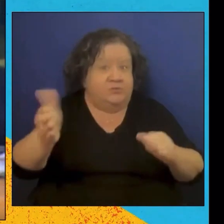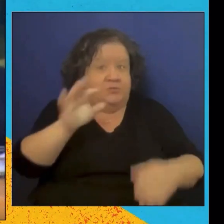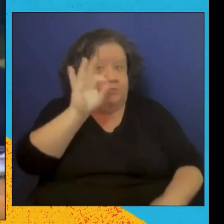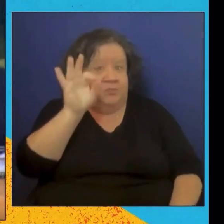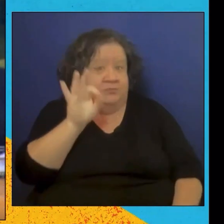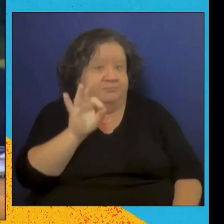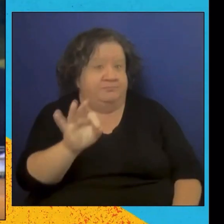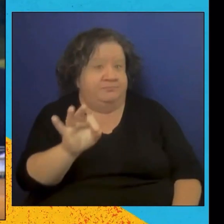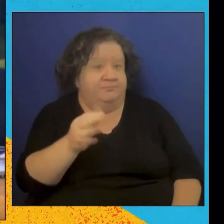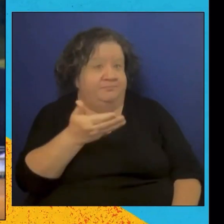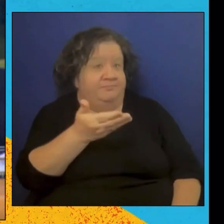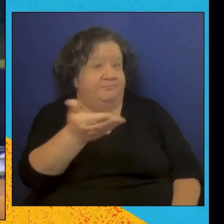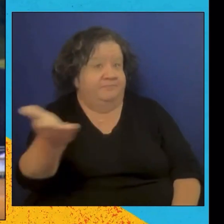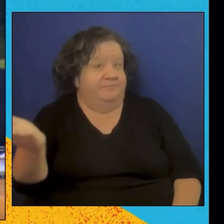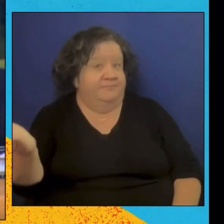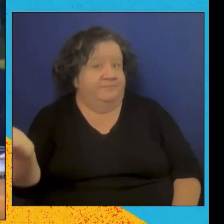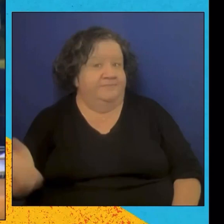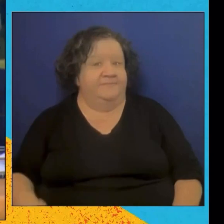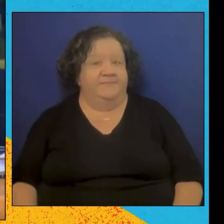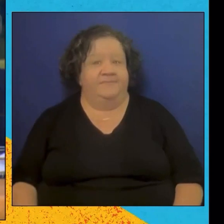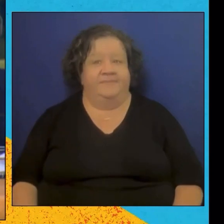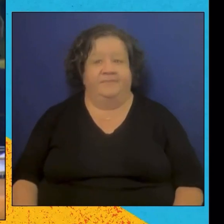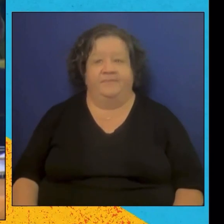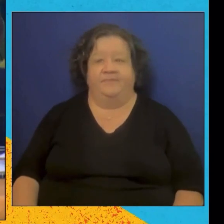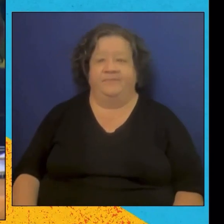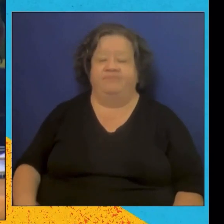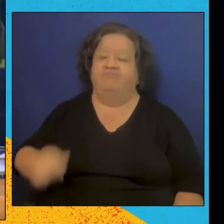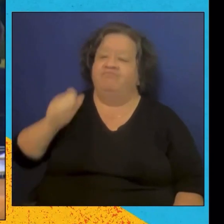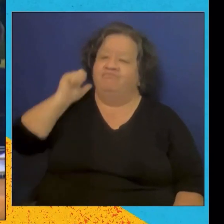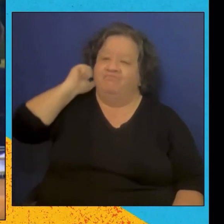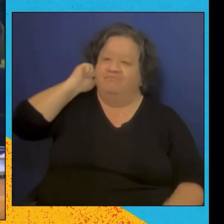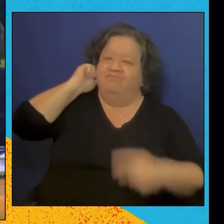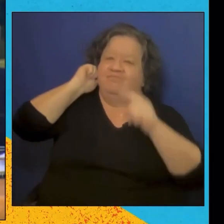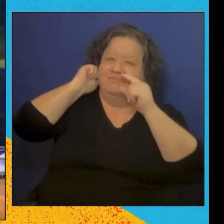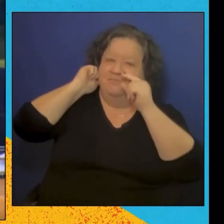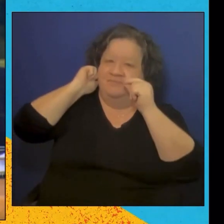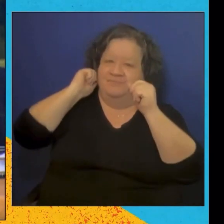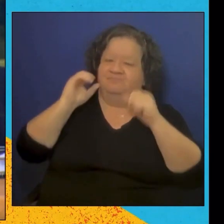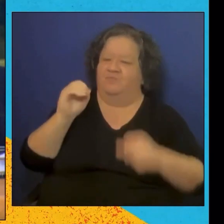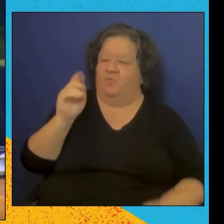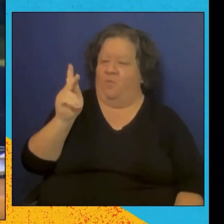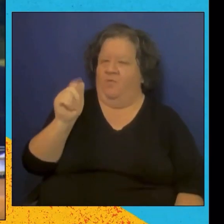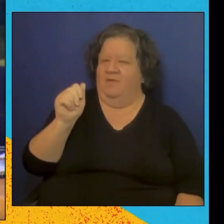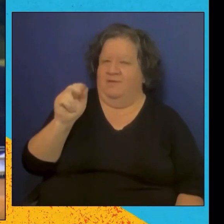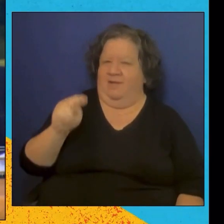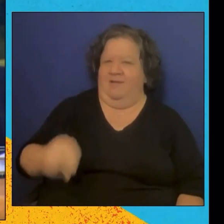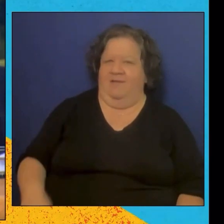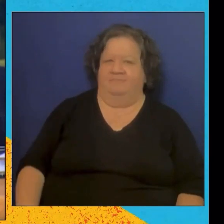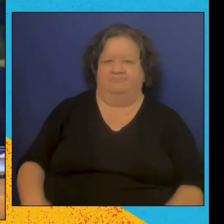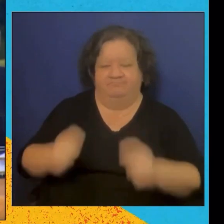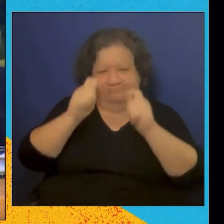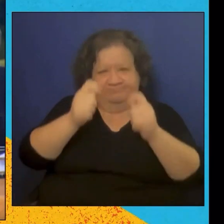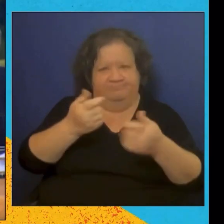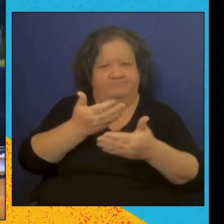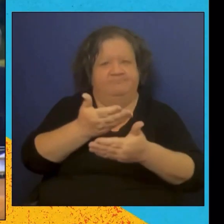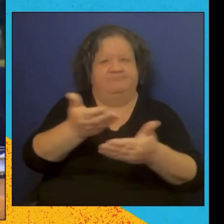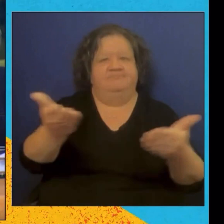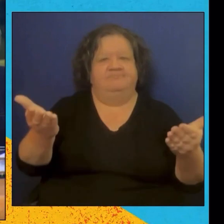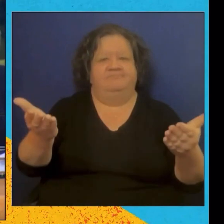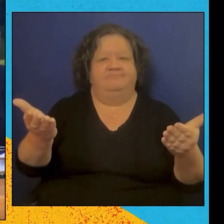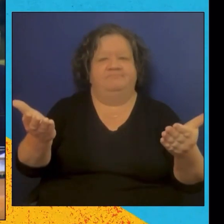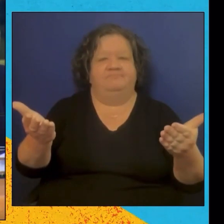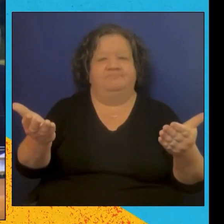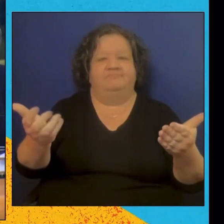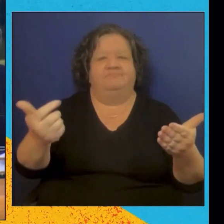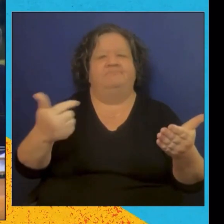by United Nations and ad-tech social entrepreneur, I am honored to be part of ECOSOC Youth Forum with all of you.